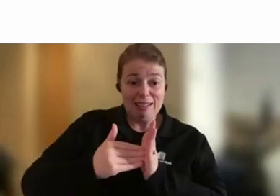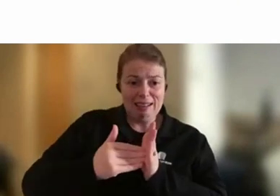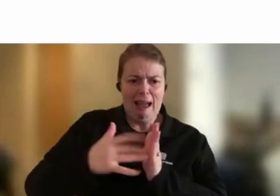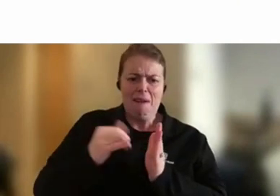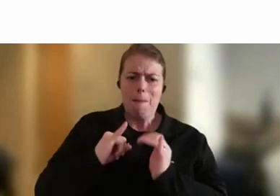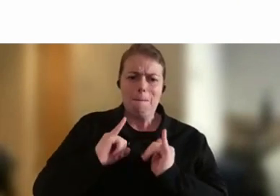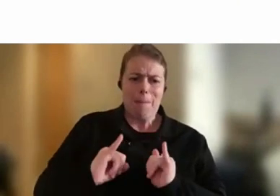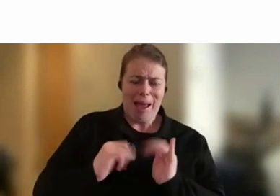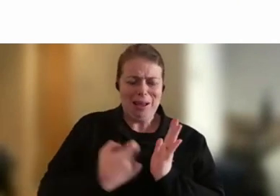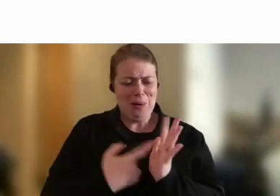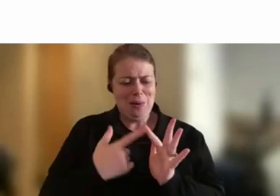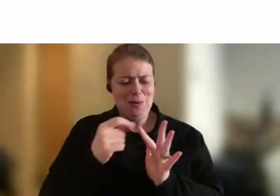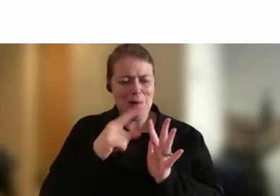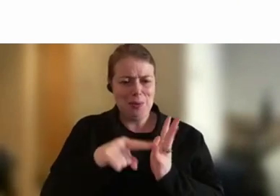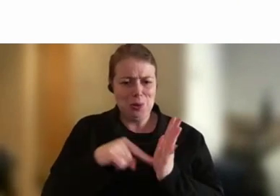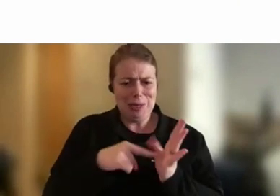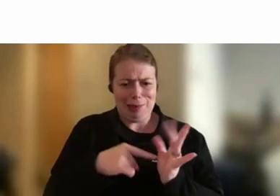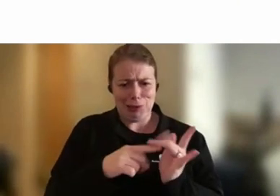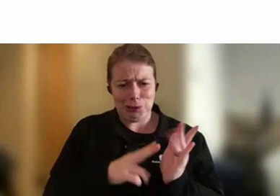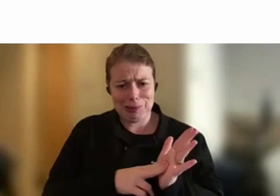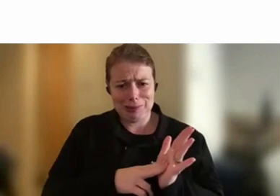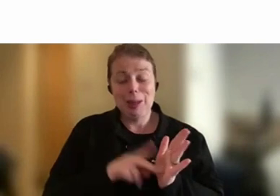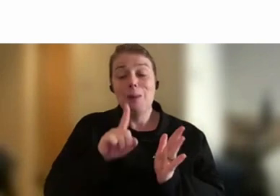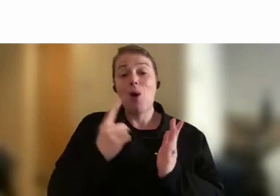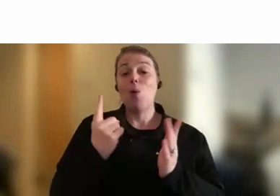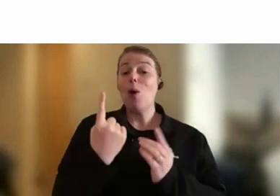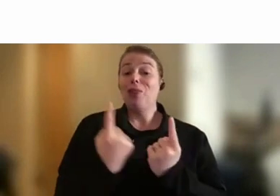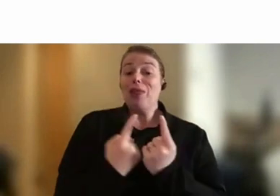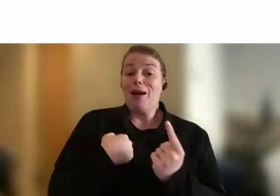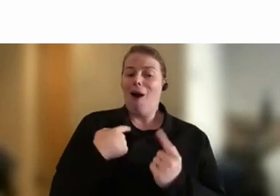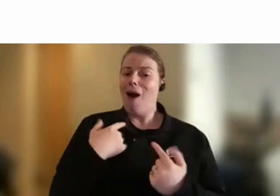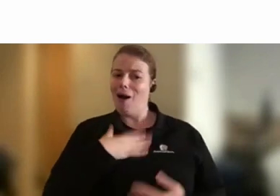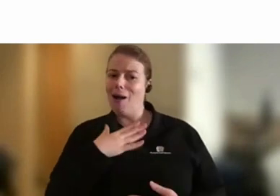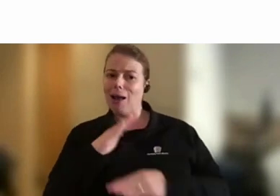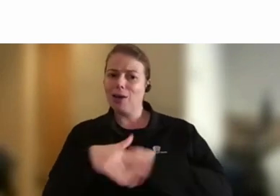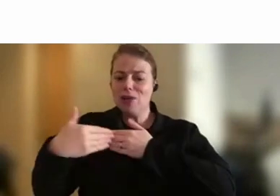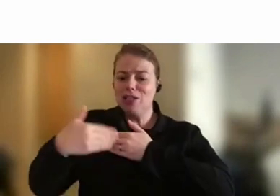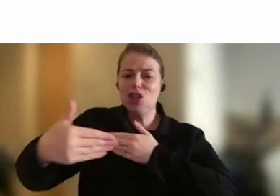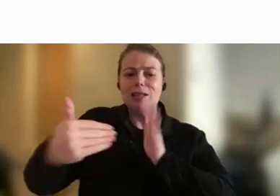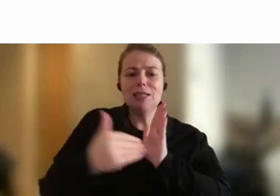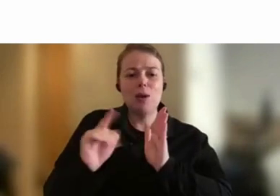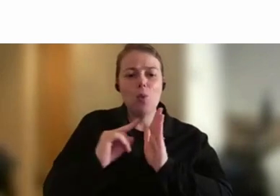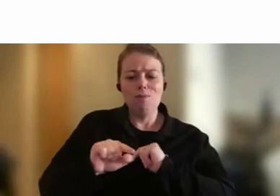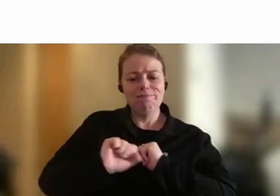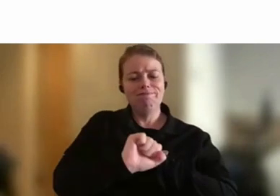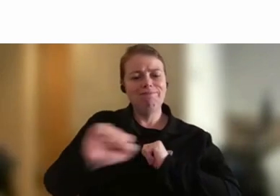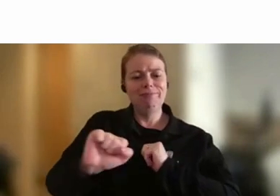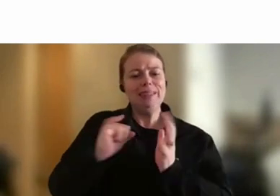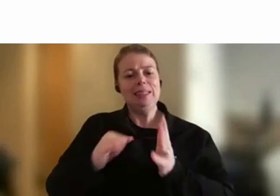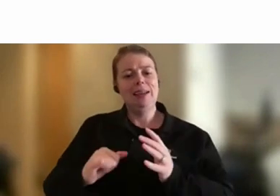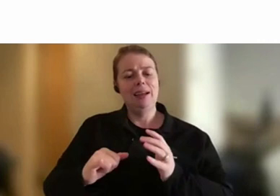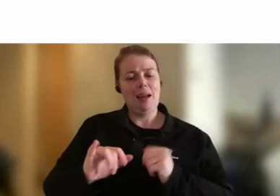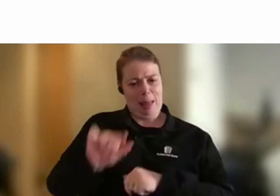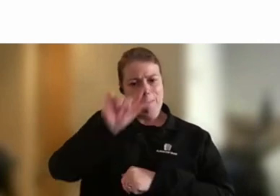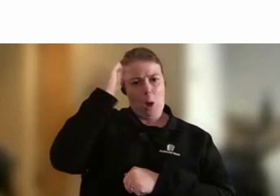one of the things that I really admire about Gen Z is that they have a strong sense of purpose. And I think we have that in bucket loads in the